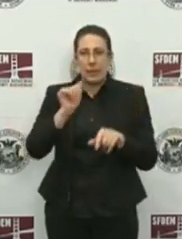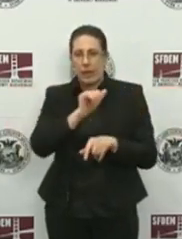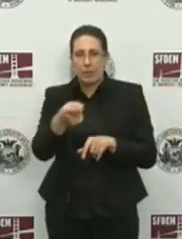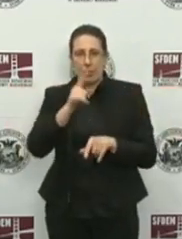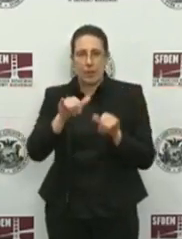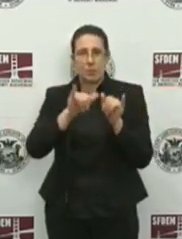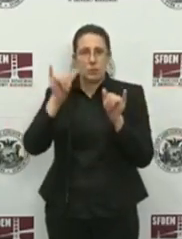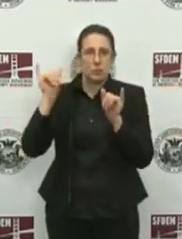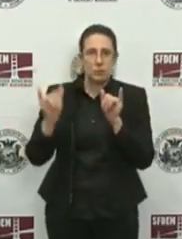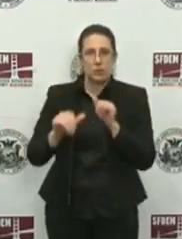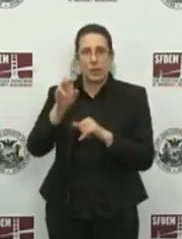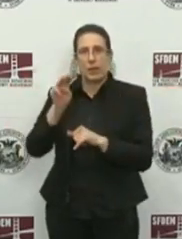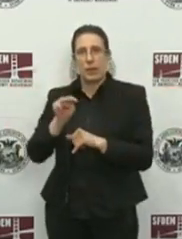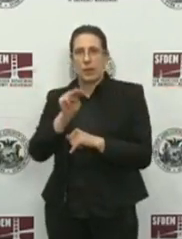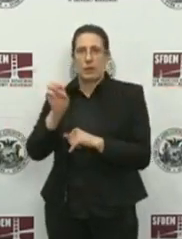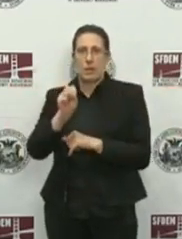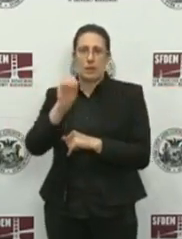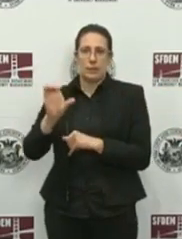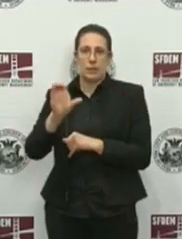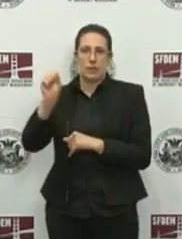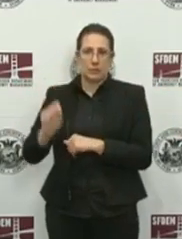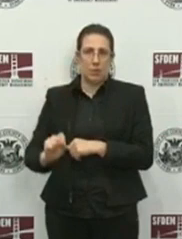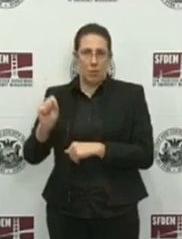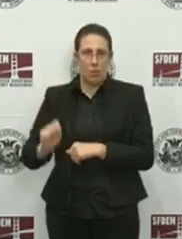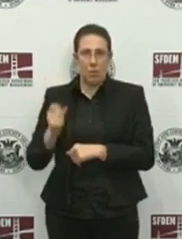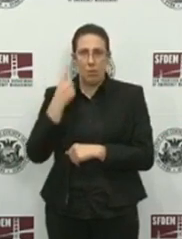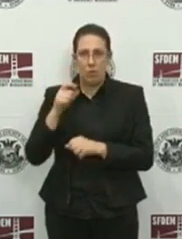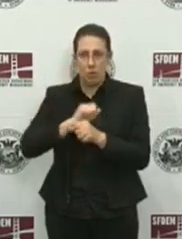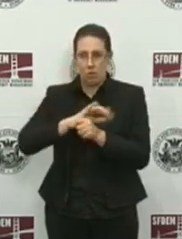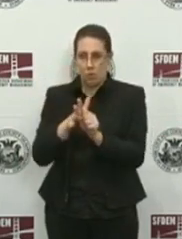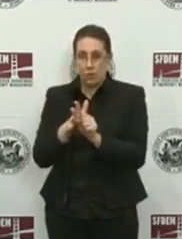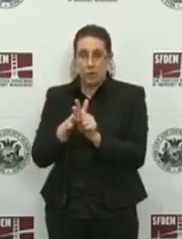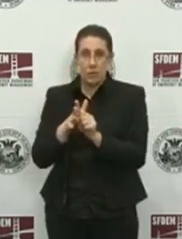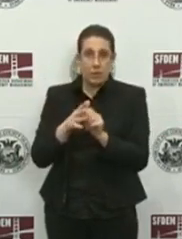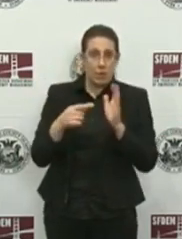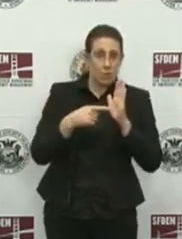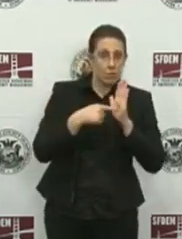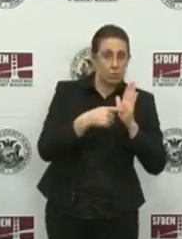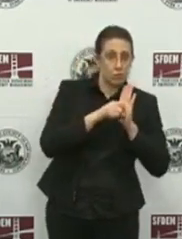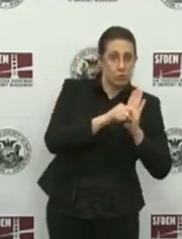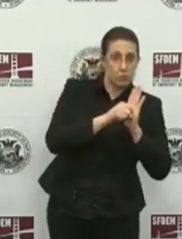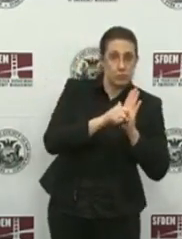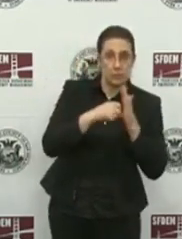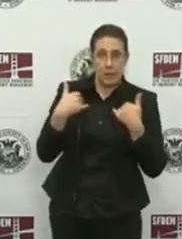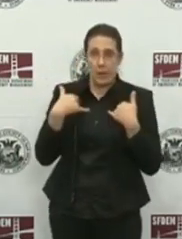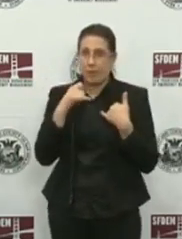and staff for COVID-19, whether they are showing symptoms or not.